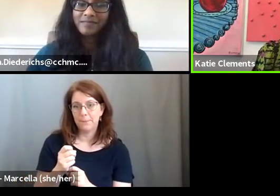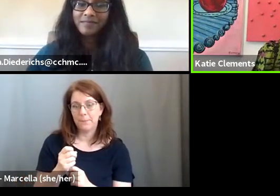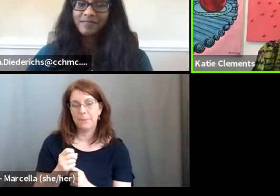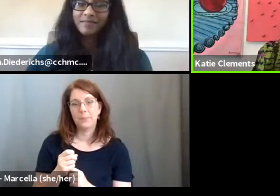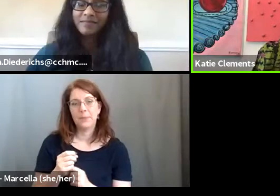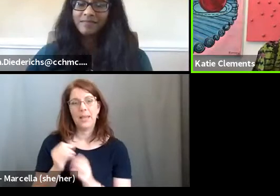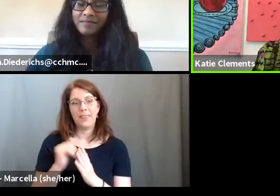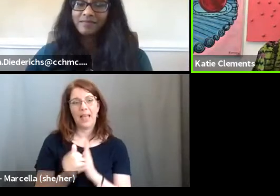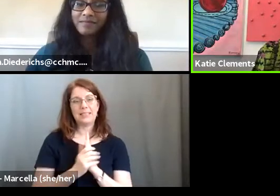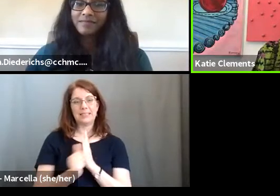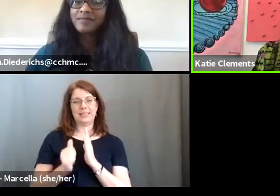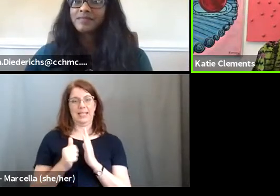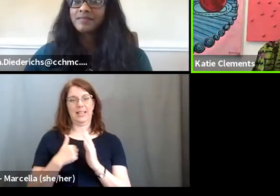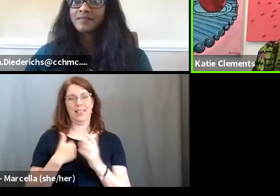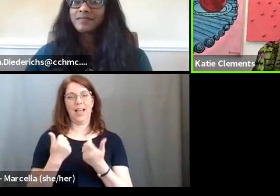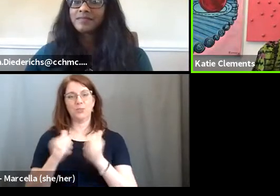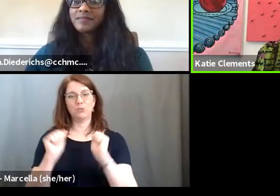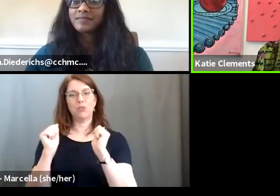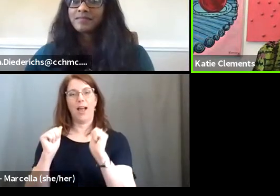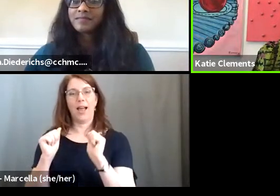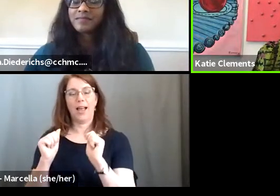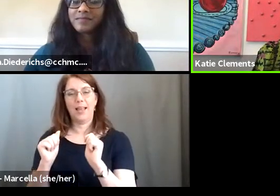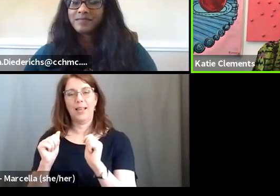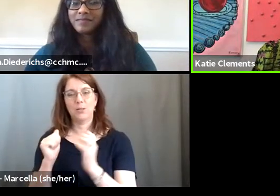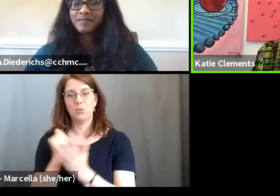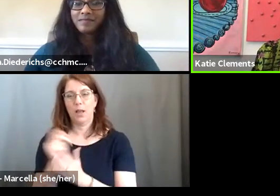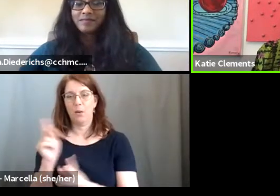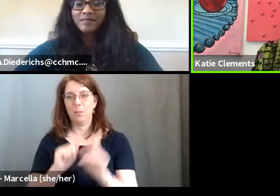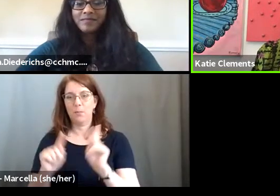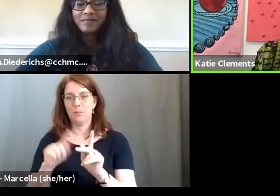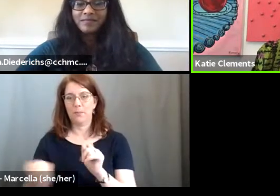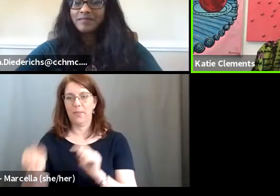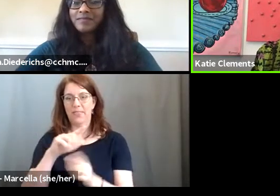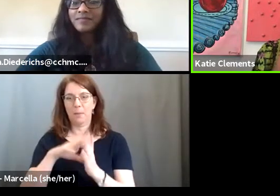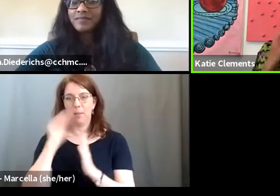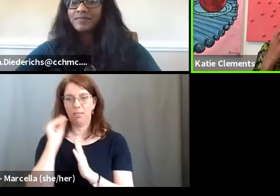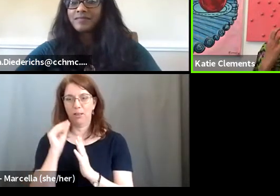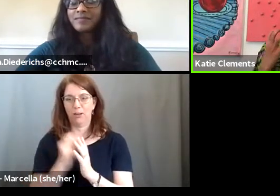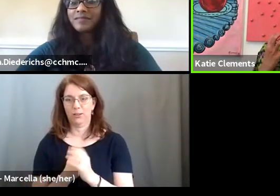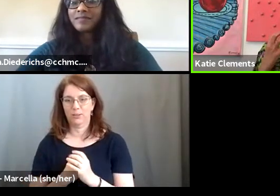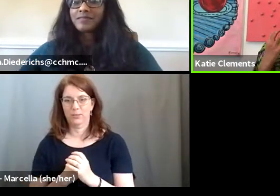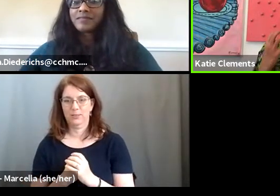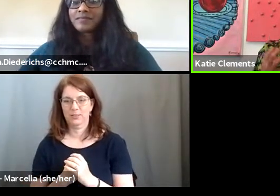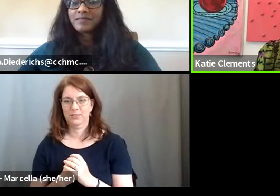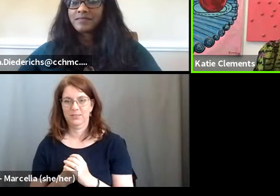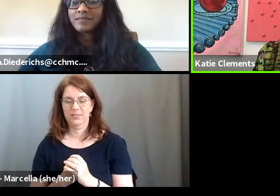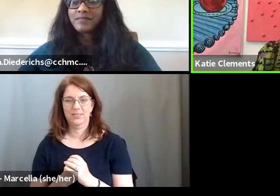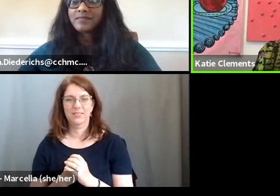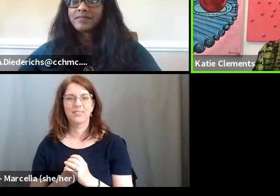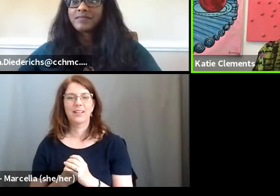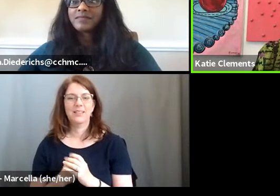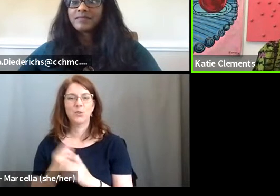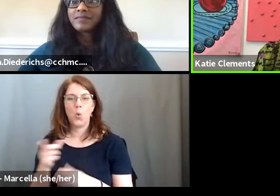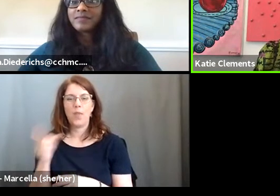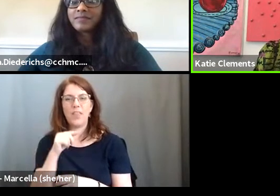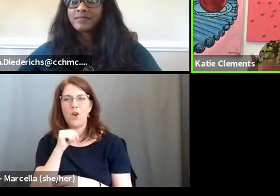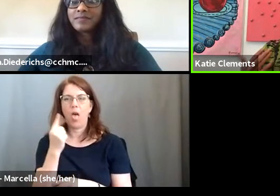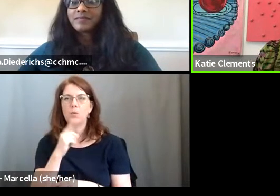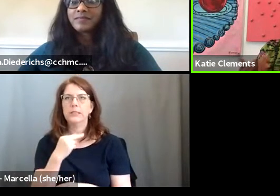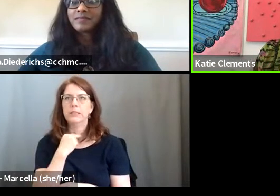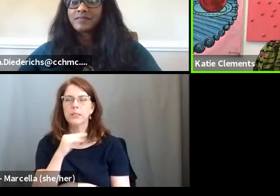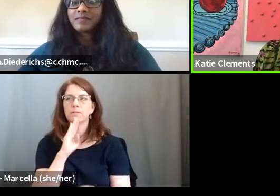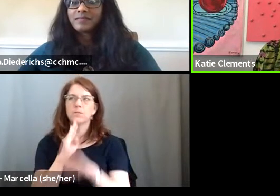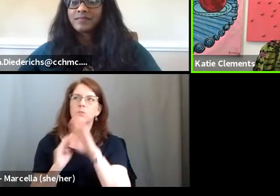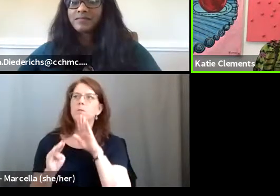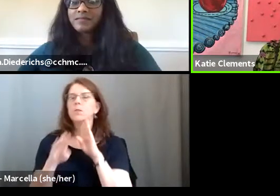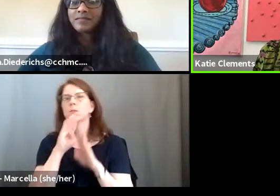that's a skill I try and help those people learn. Um, so they're not just stuck and getting frustrated all the time because they're not